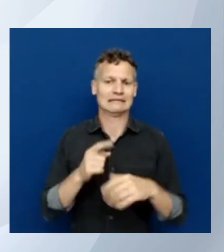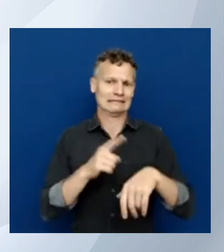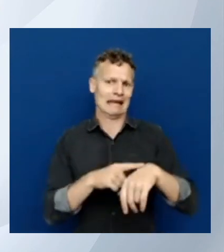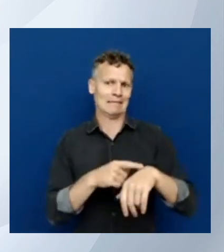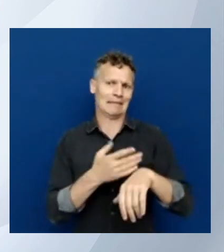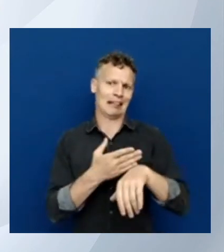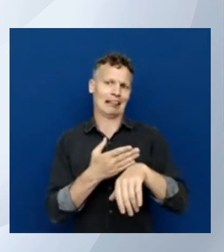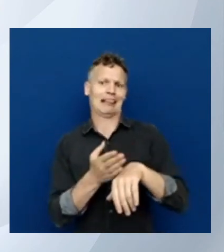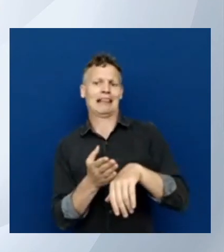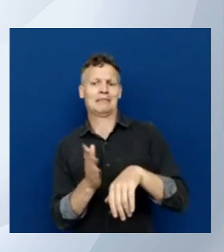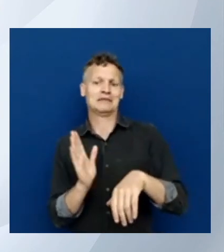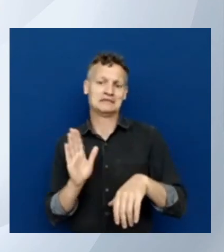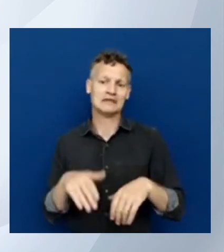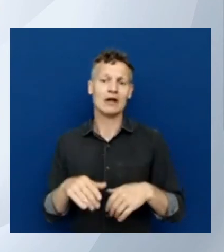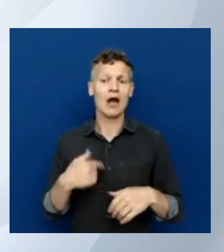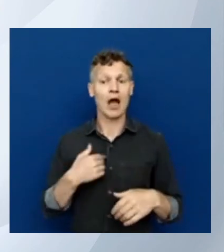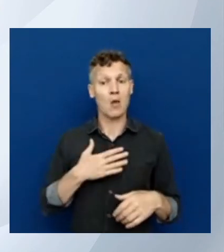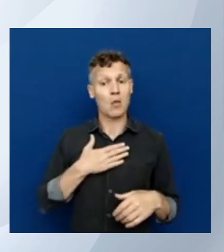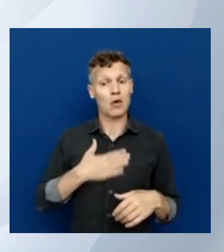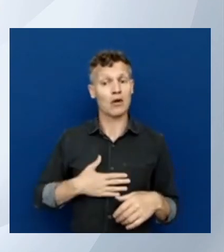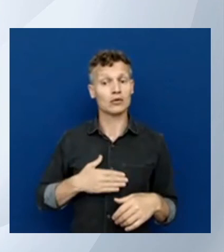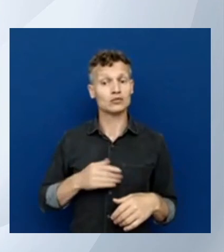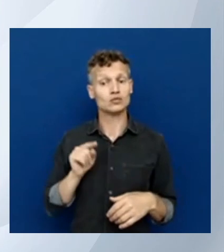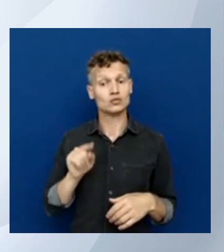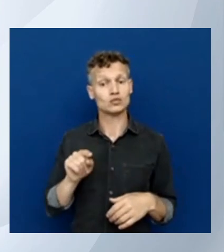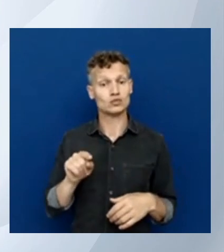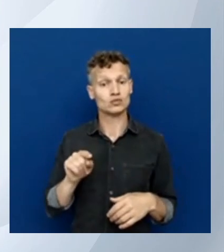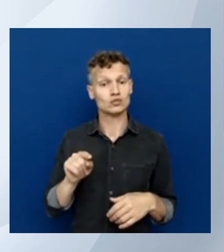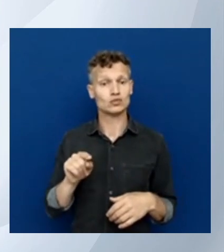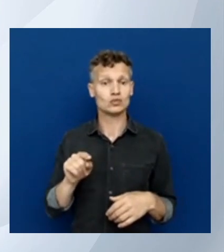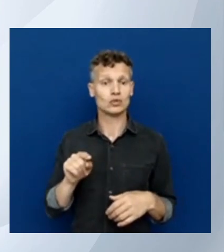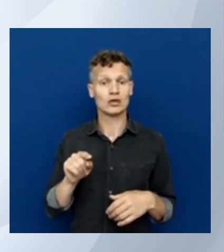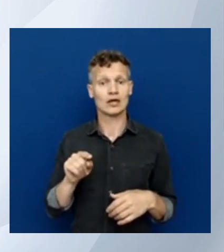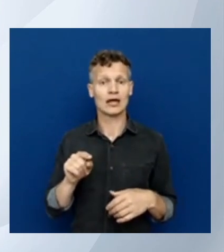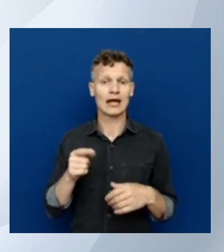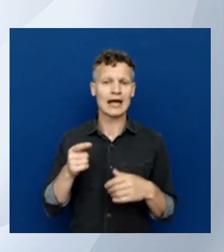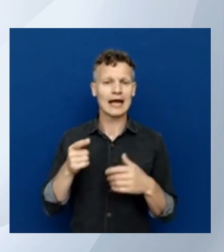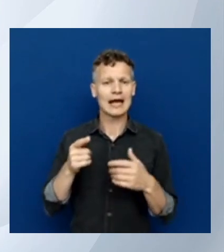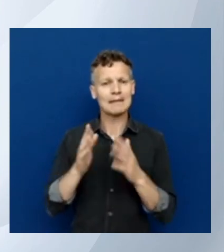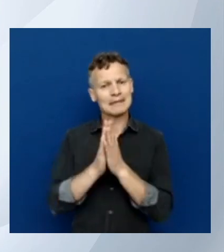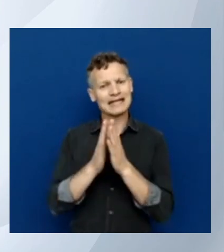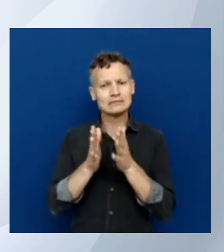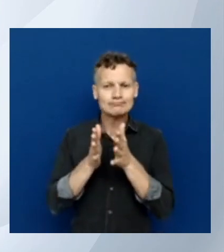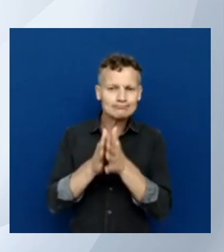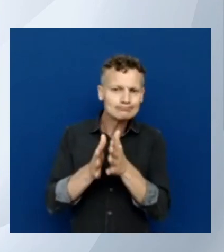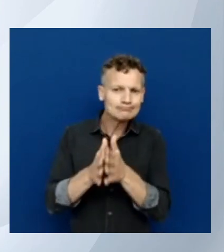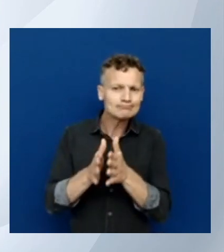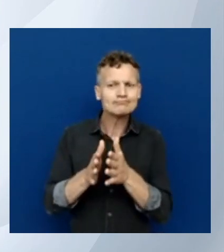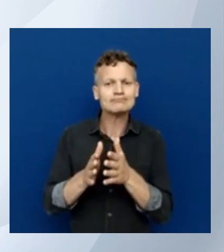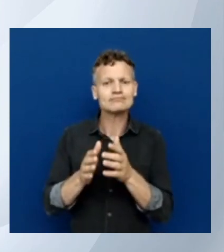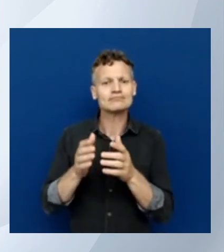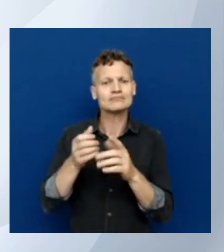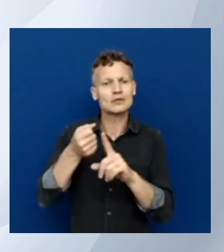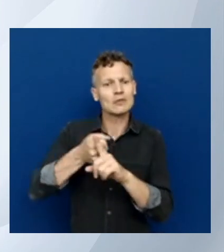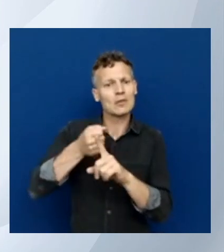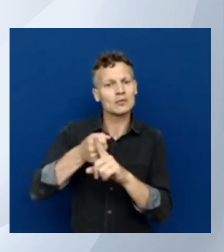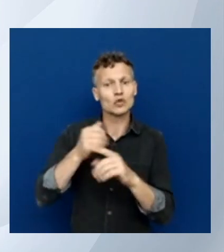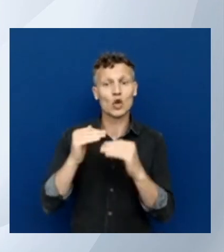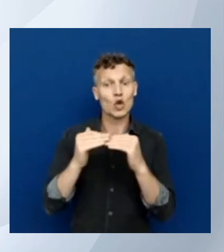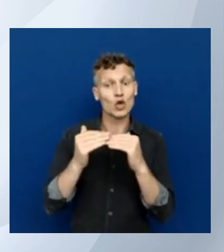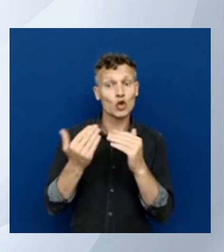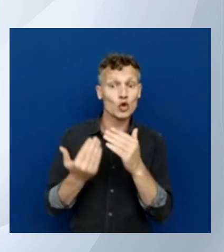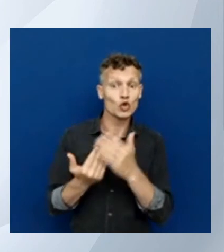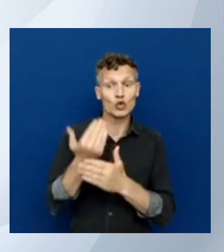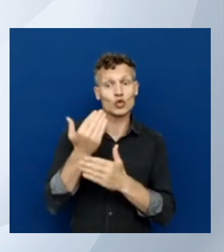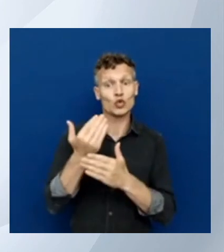to give you like 30 seconds to promote something I in the Netherlands yeah